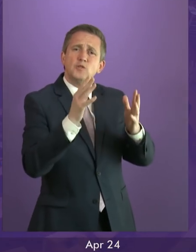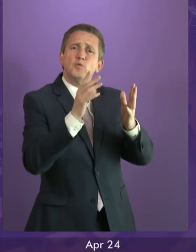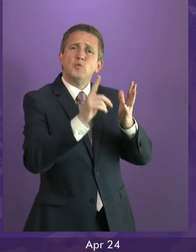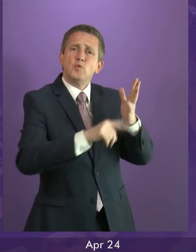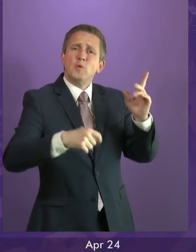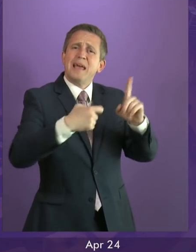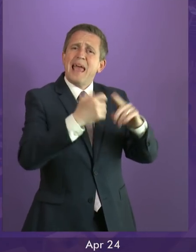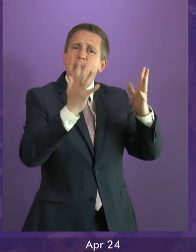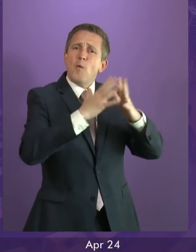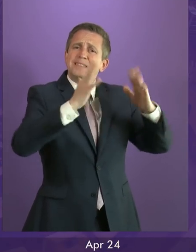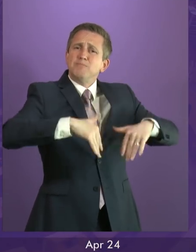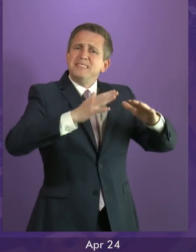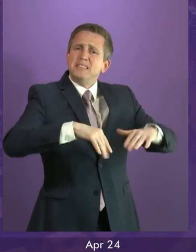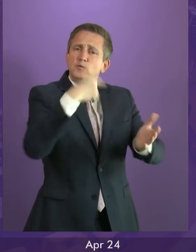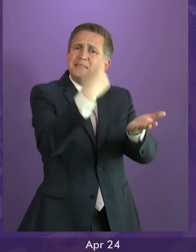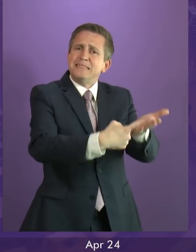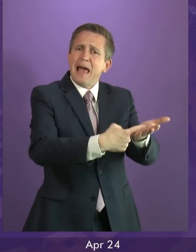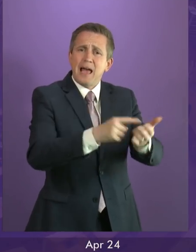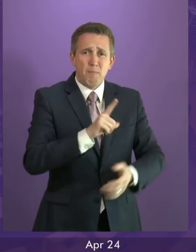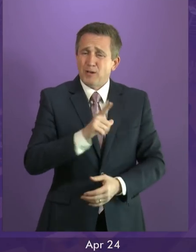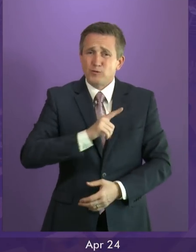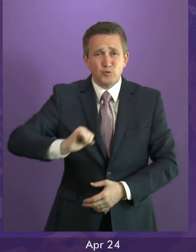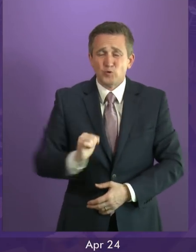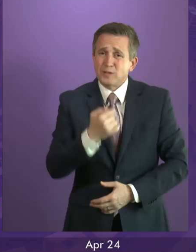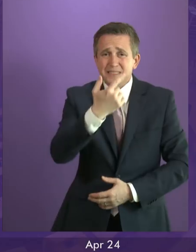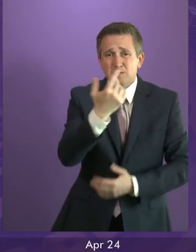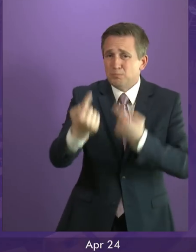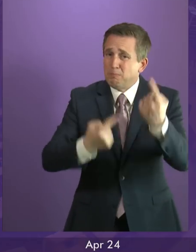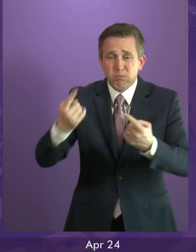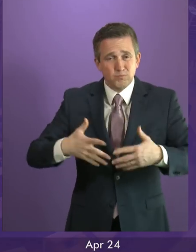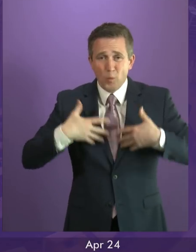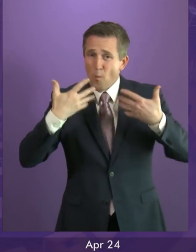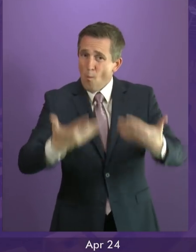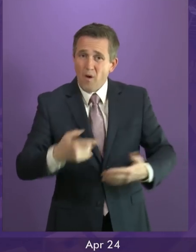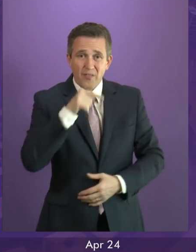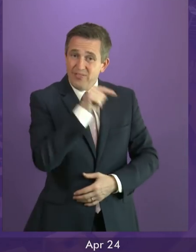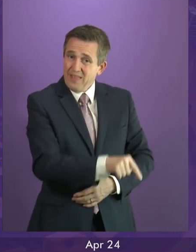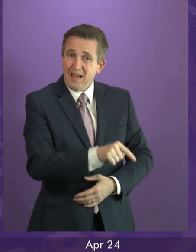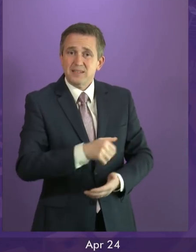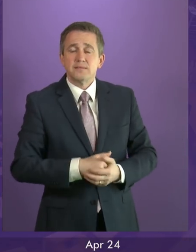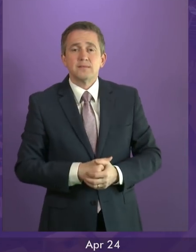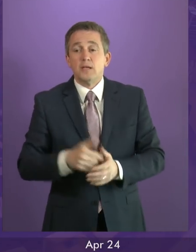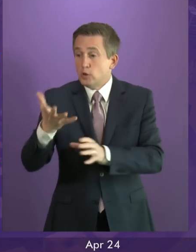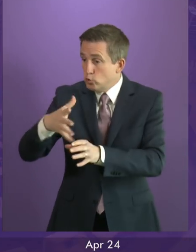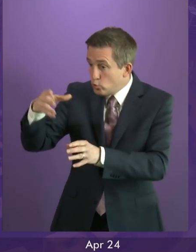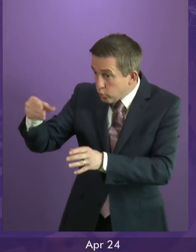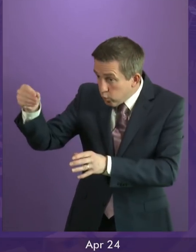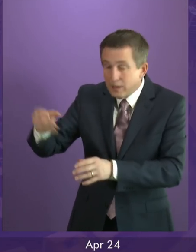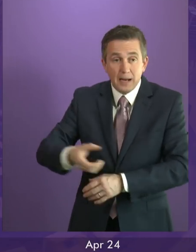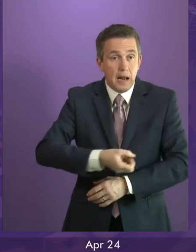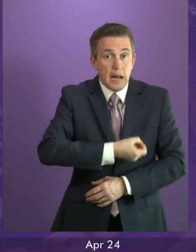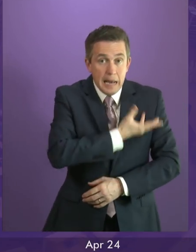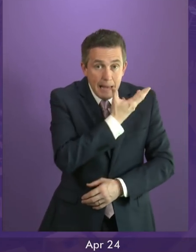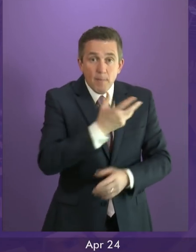against the democratic wishes of the people of Scotland. And, you know, I simply say to those on the Tory benches, but to Labour and the Liberal